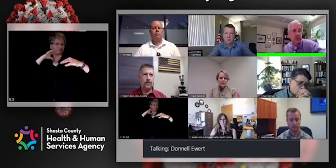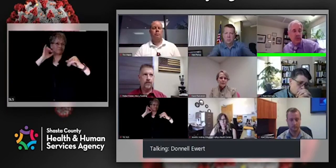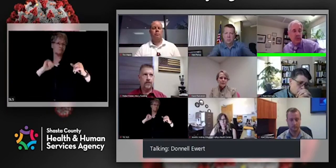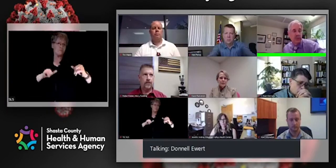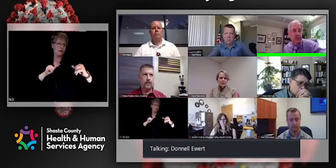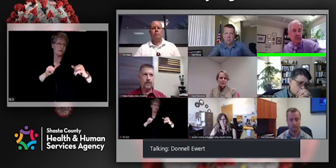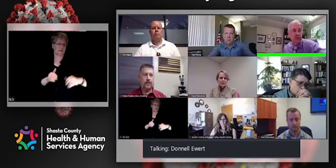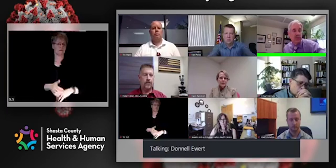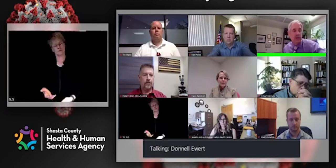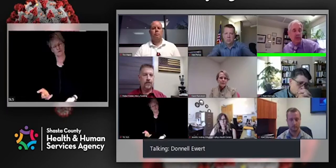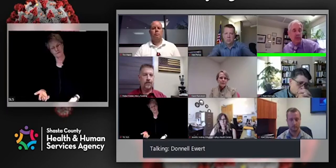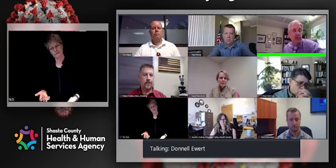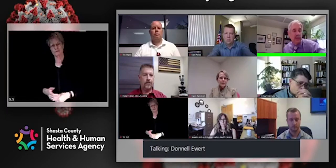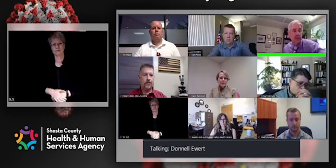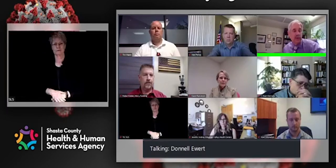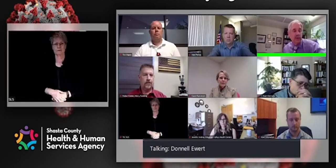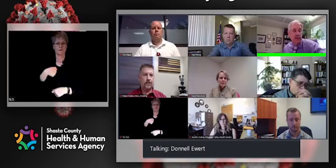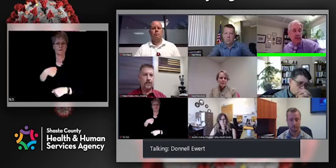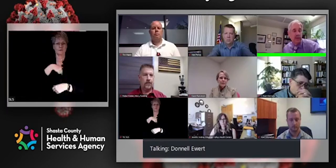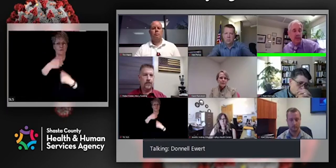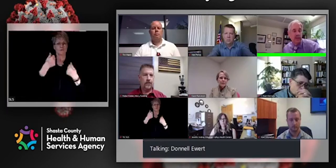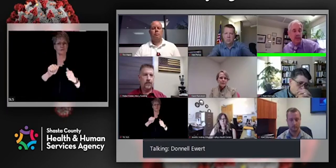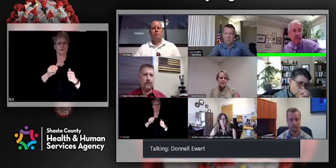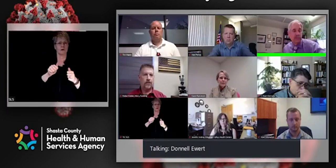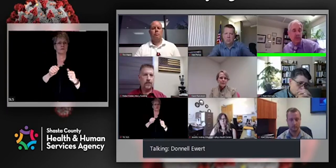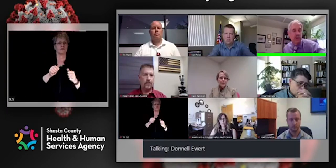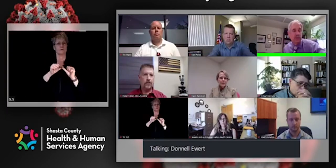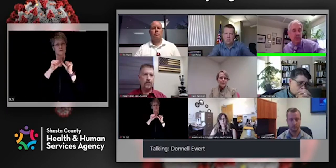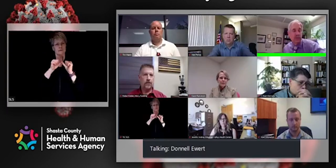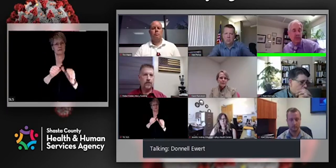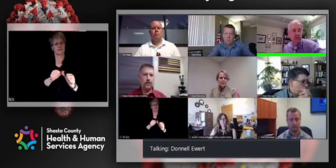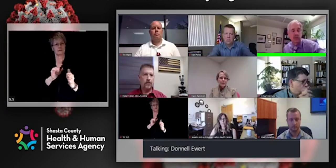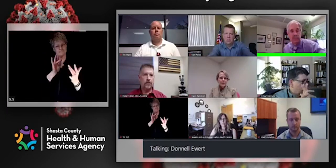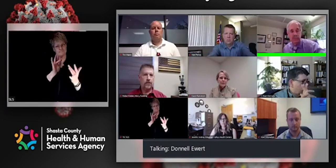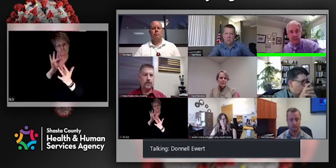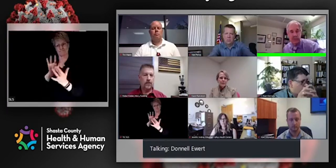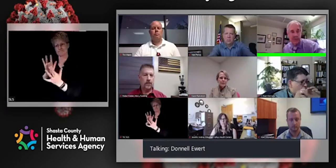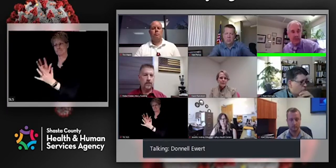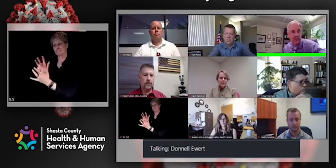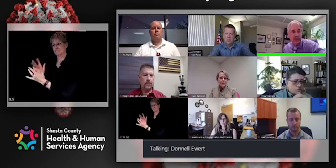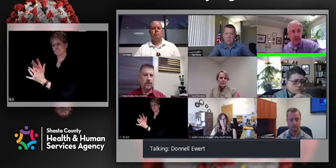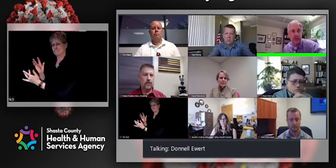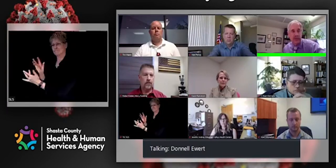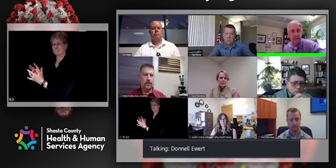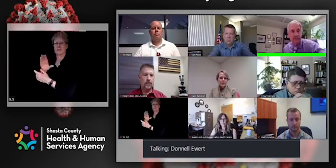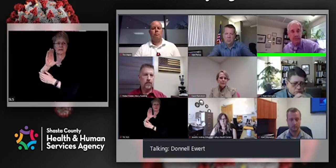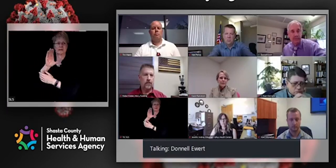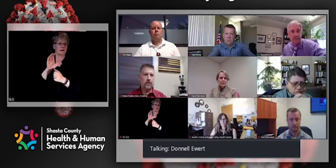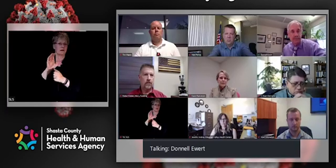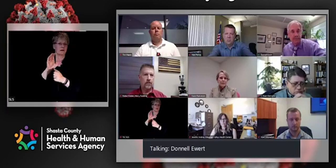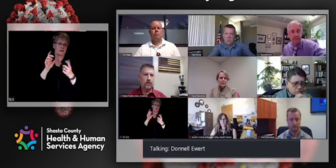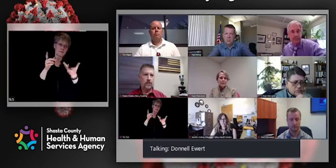concerns with the businesses that are not complying that are neat that need to be closed or need to be doing their businesses outside.